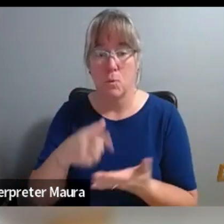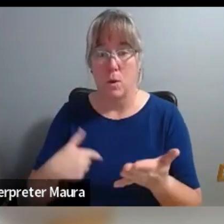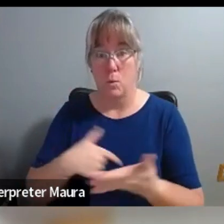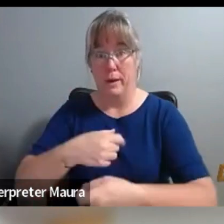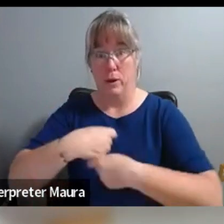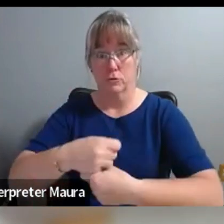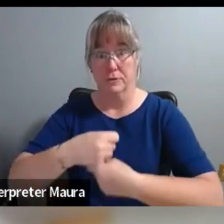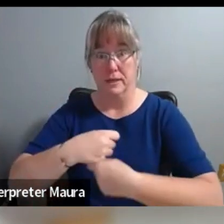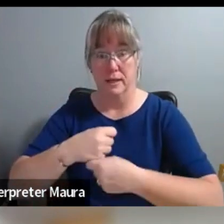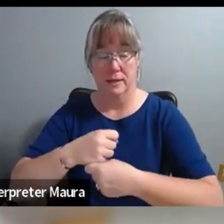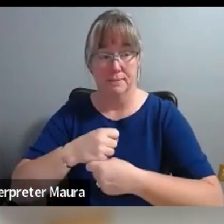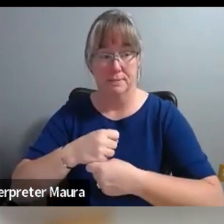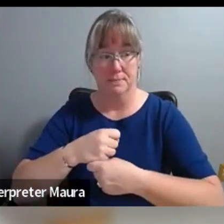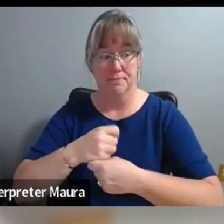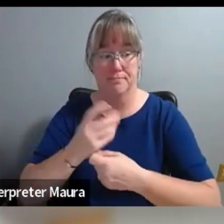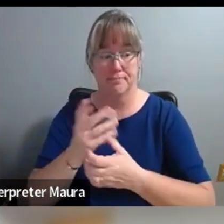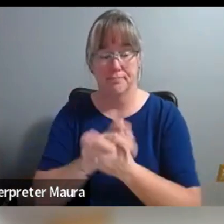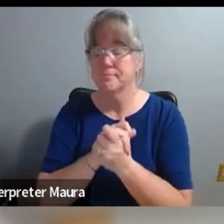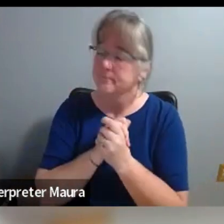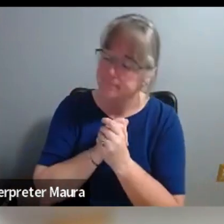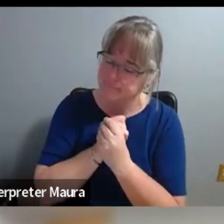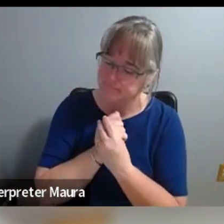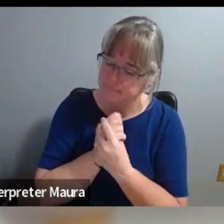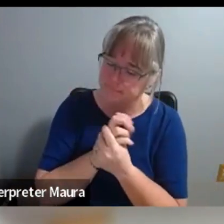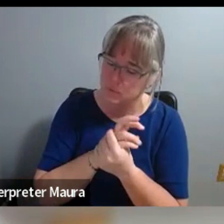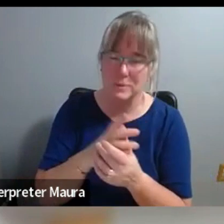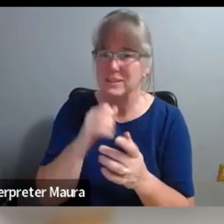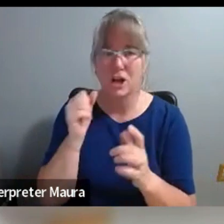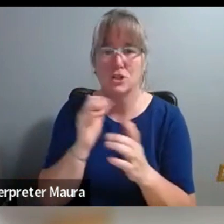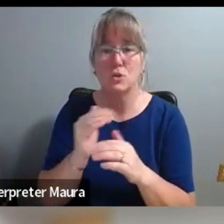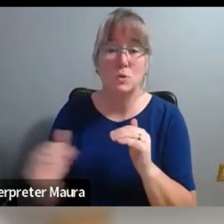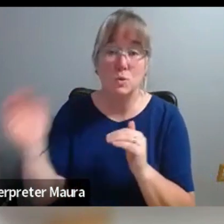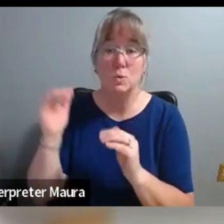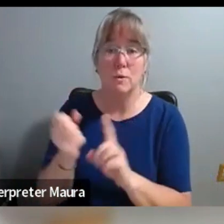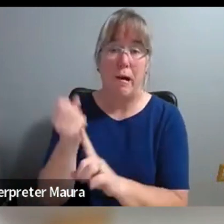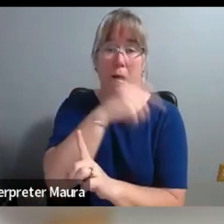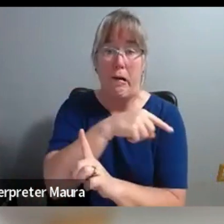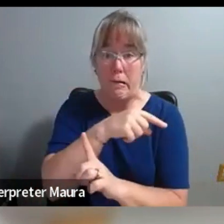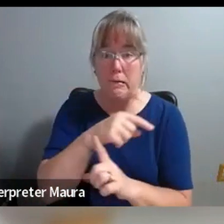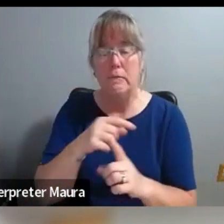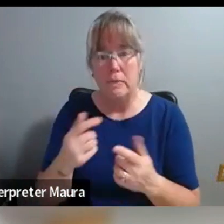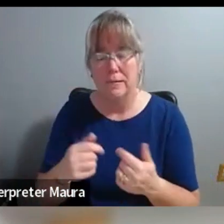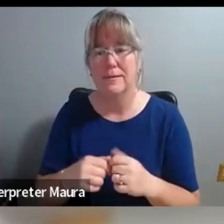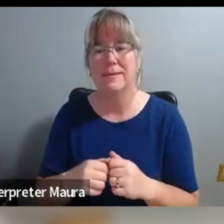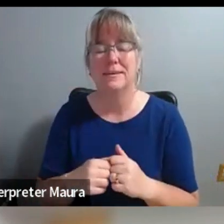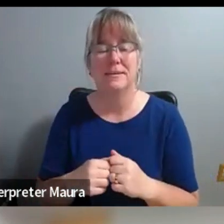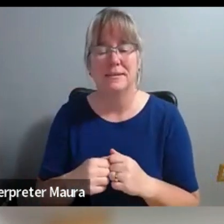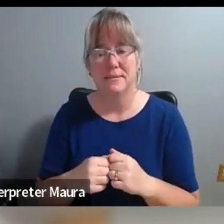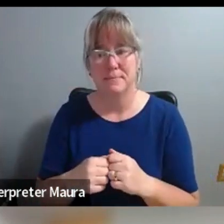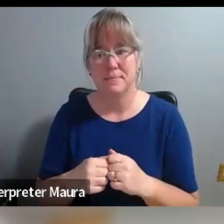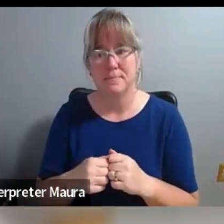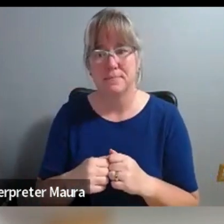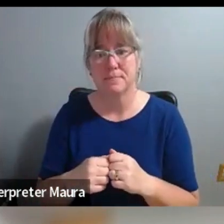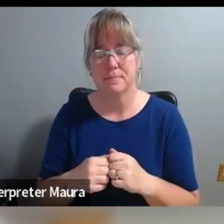you know, as I said, just weren't going too far off the rails. And so when there was a